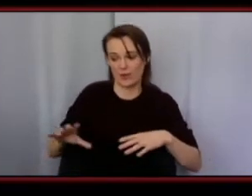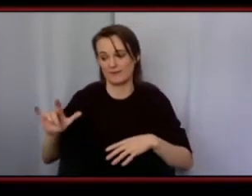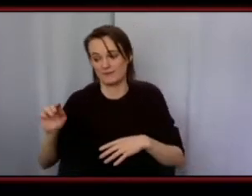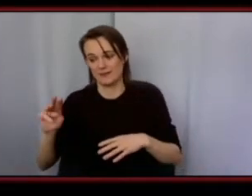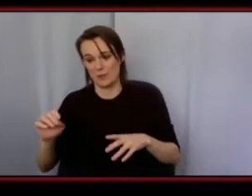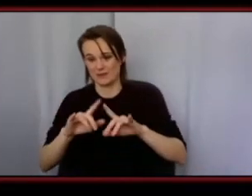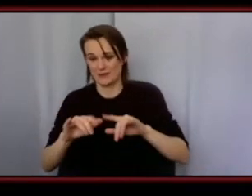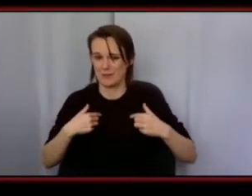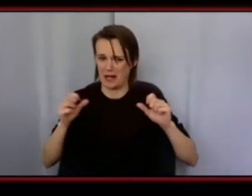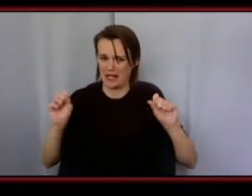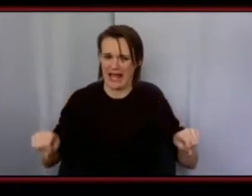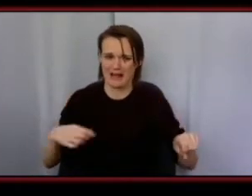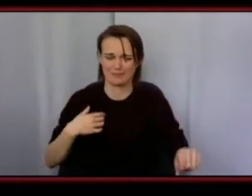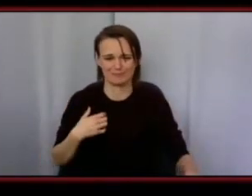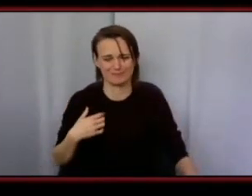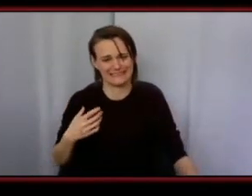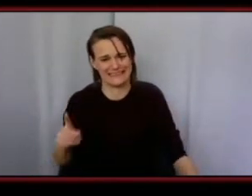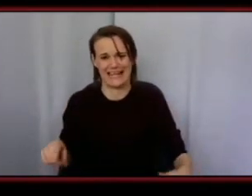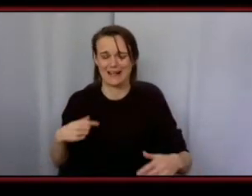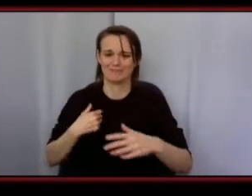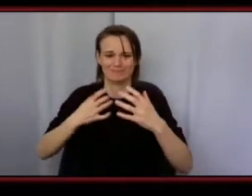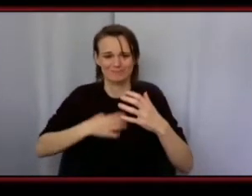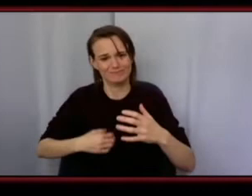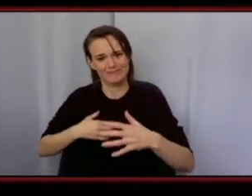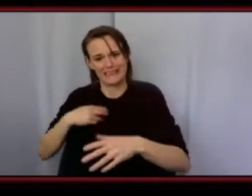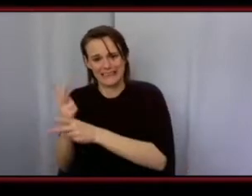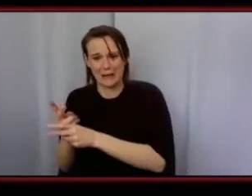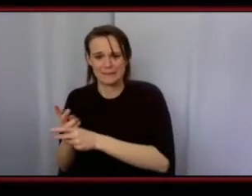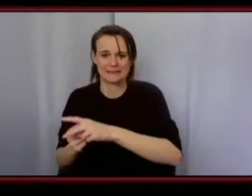that damn like i wish i would have kept it so it's like